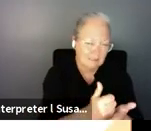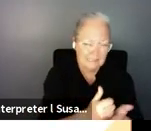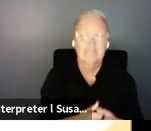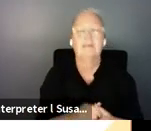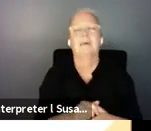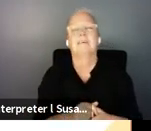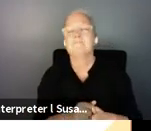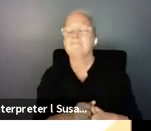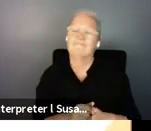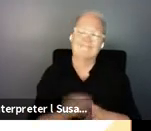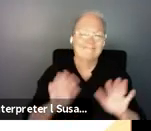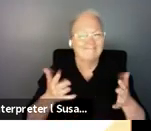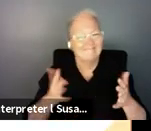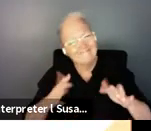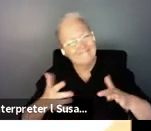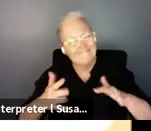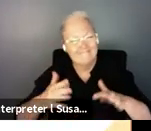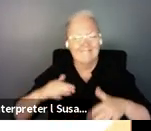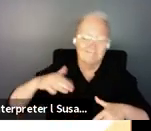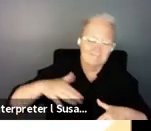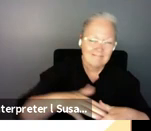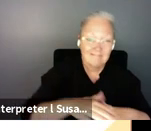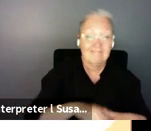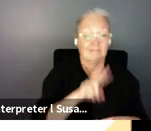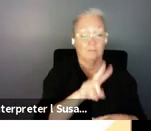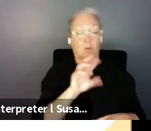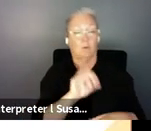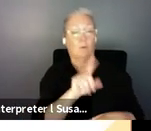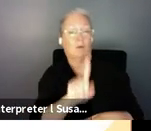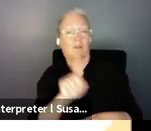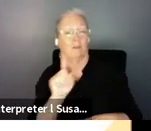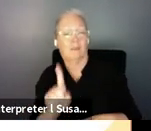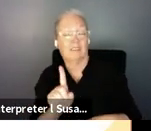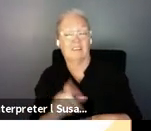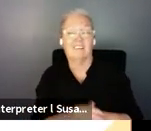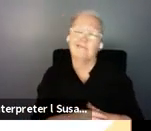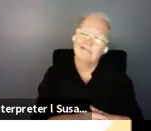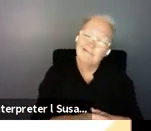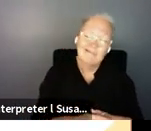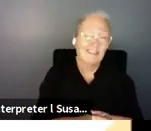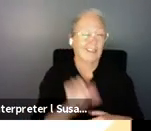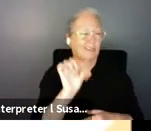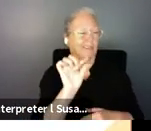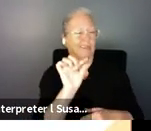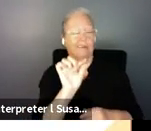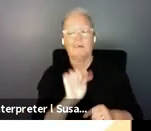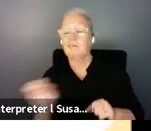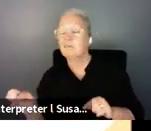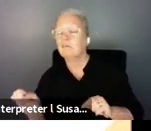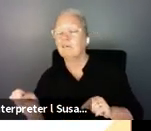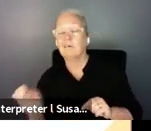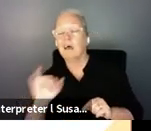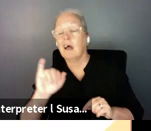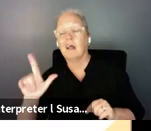2011 we still had a very few il centers and limited number of personal assistants